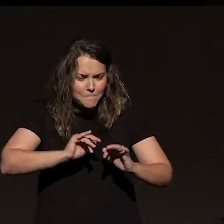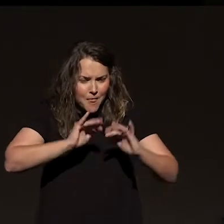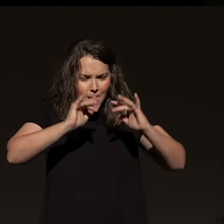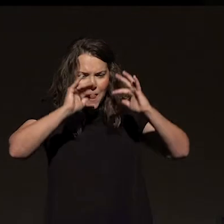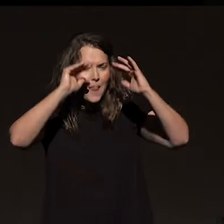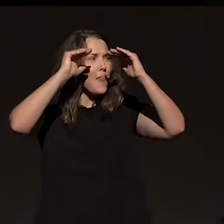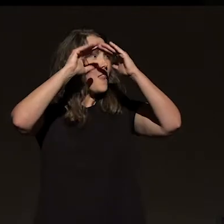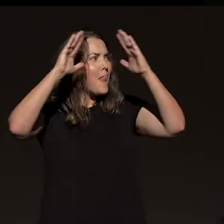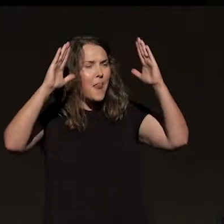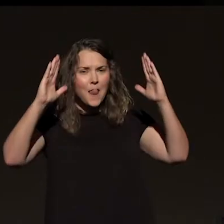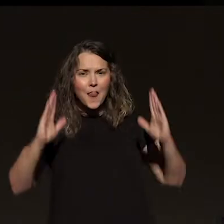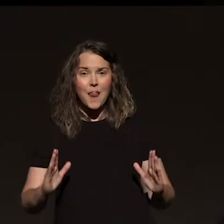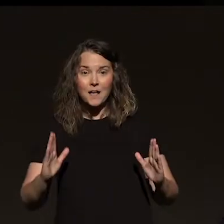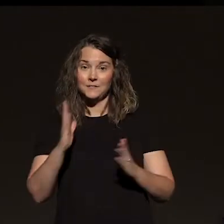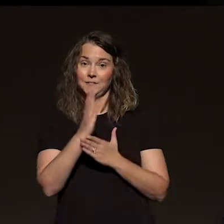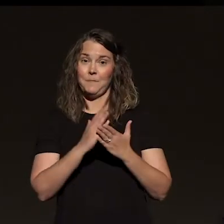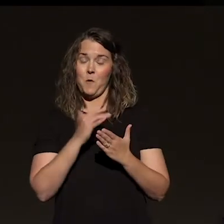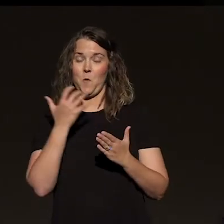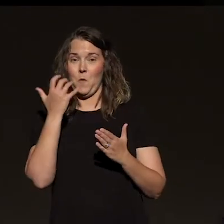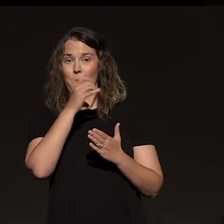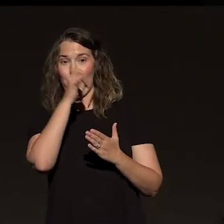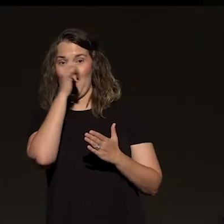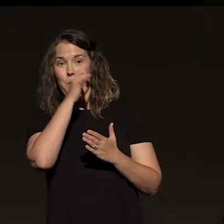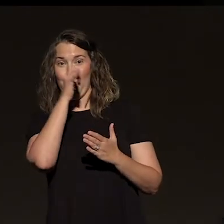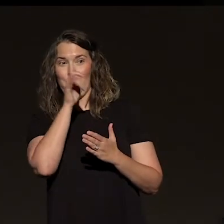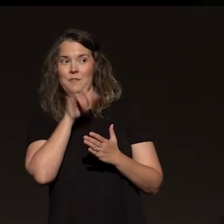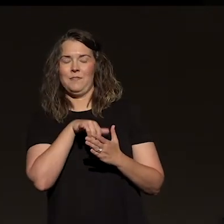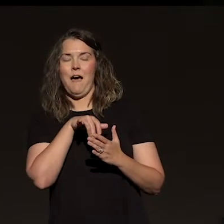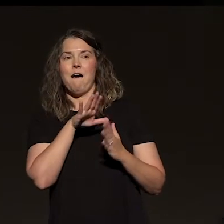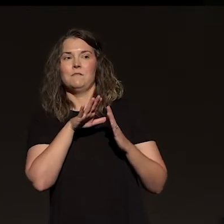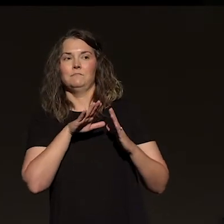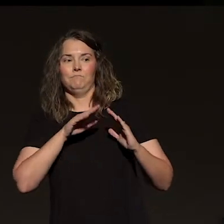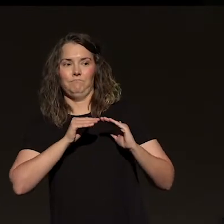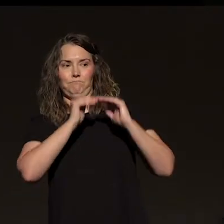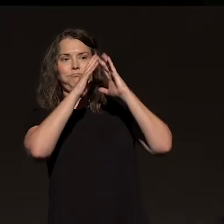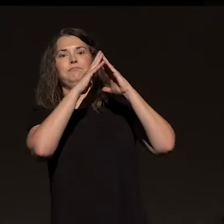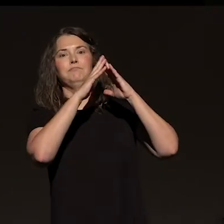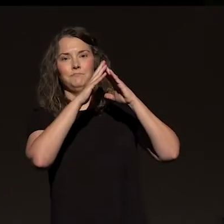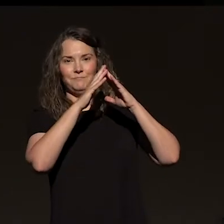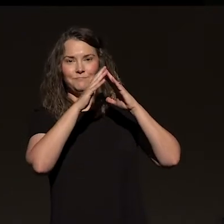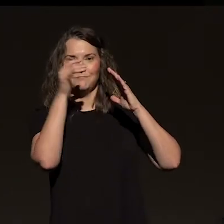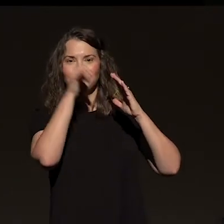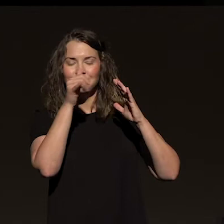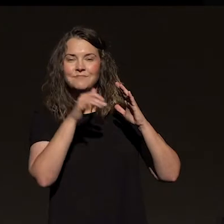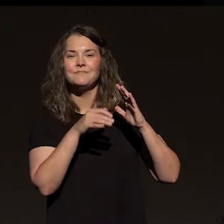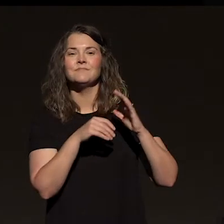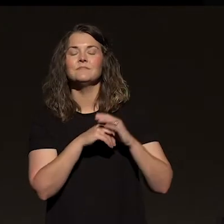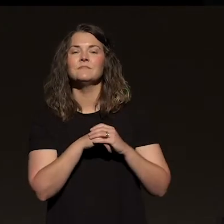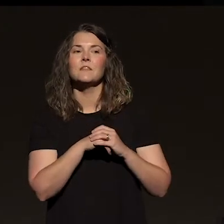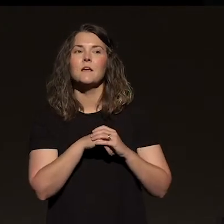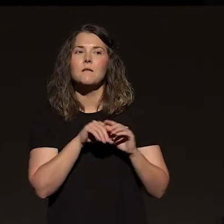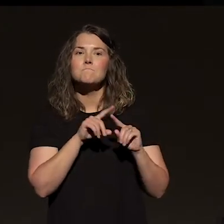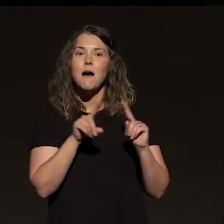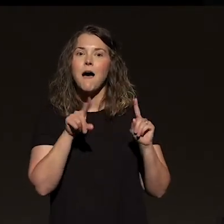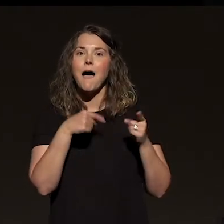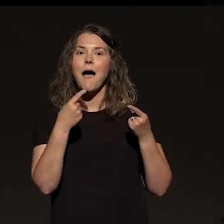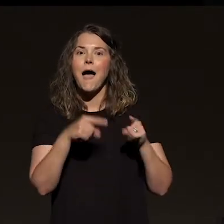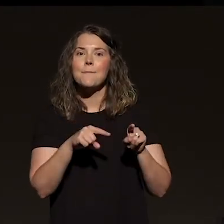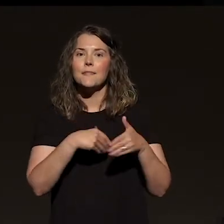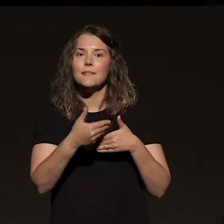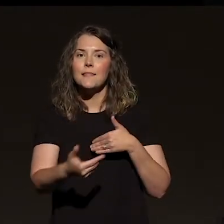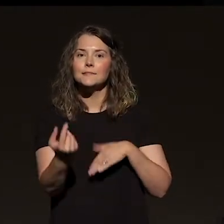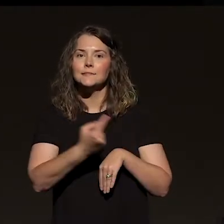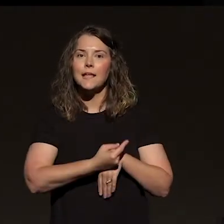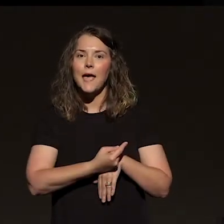huge sandcastles. mean, that's like money right there. That thing is crazy. But what do you know about a sandcastle? Look, you come back tomorrow morning